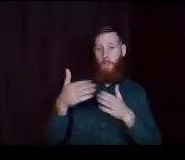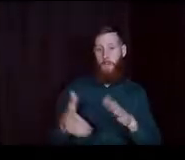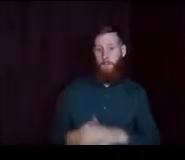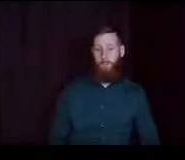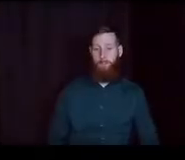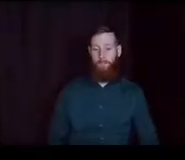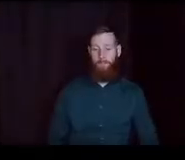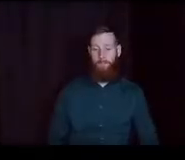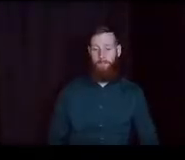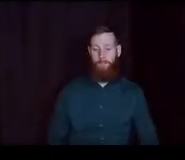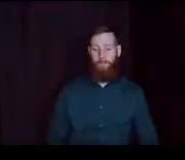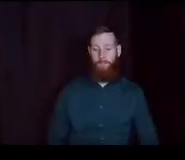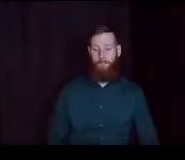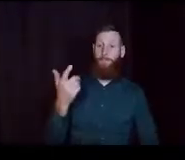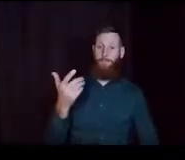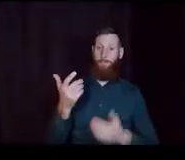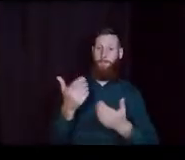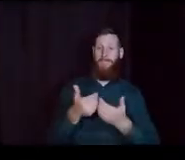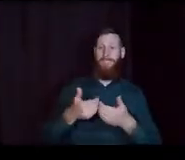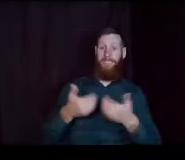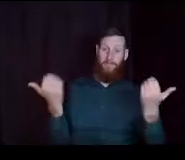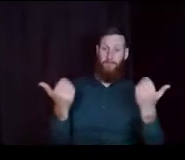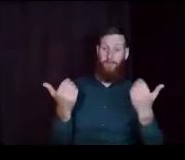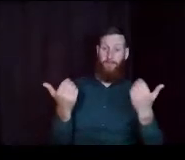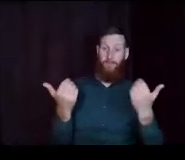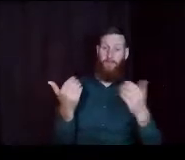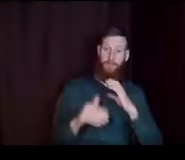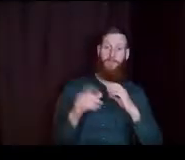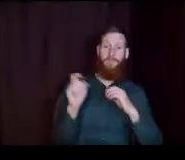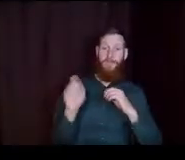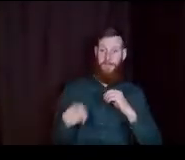But you have to have separate email addresses. for the different FSA IDs.